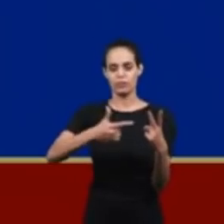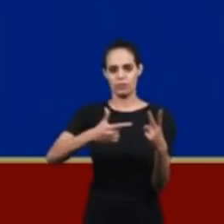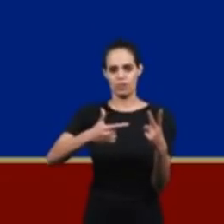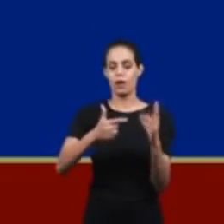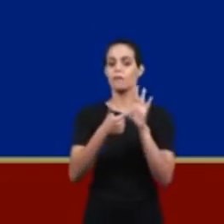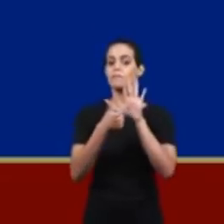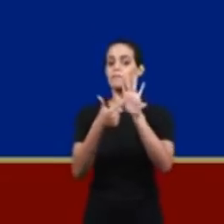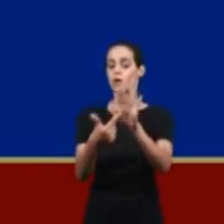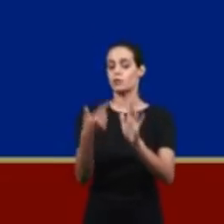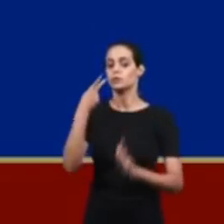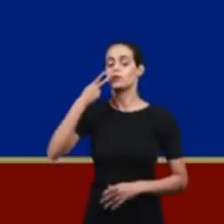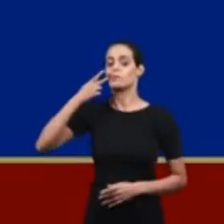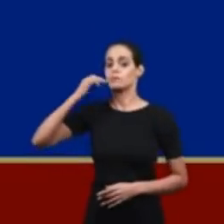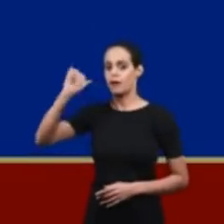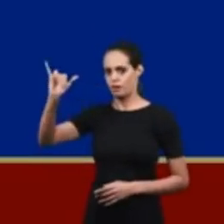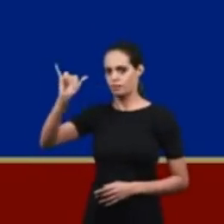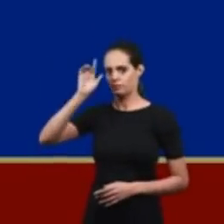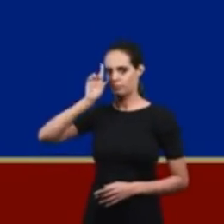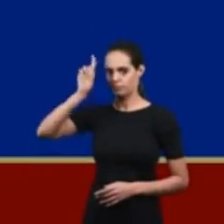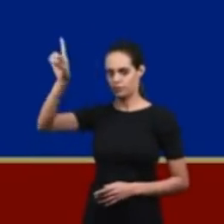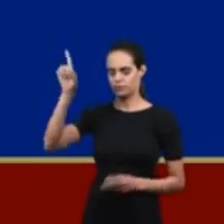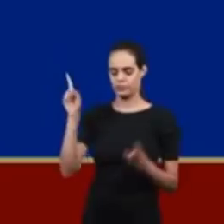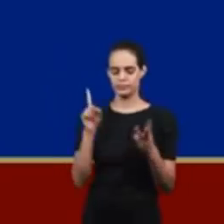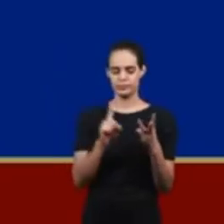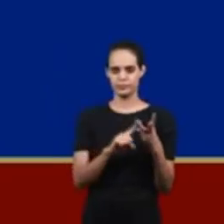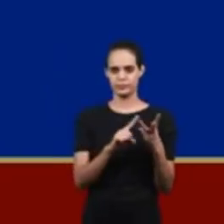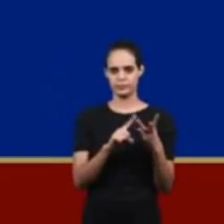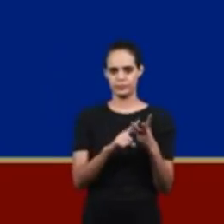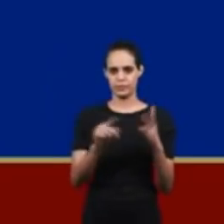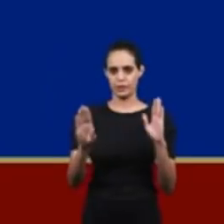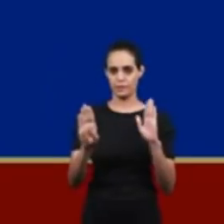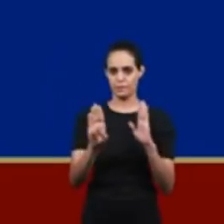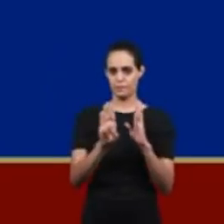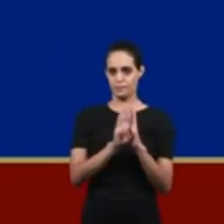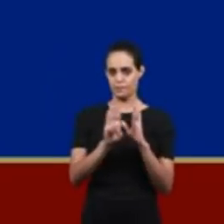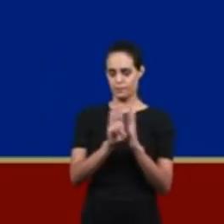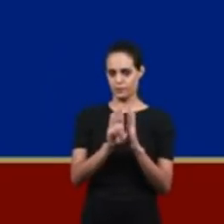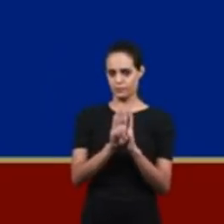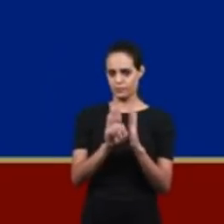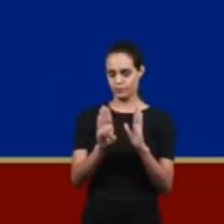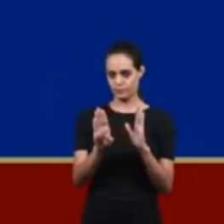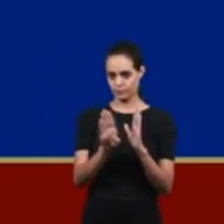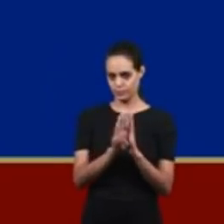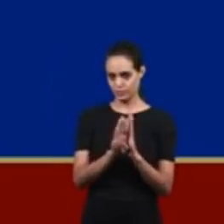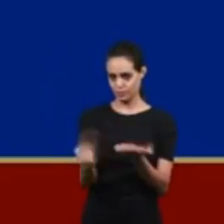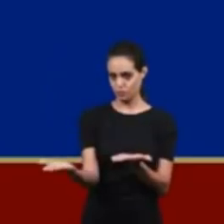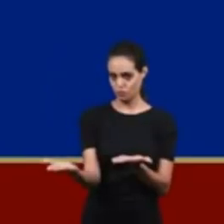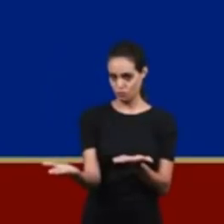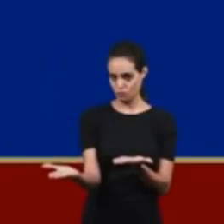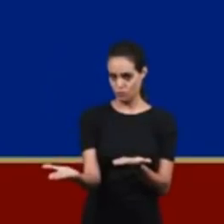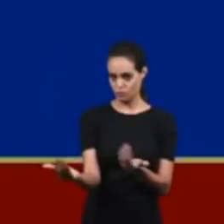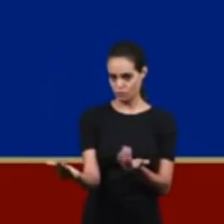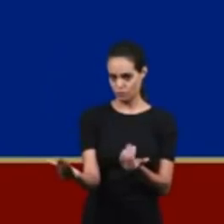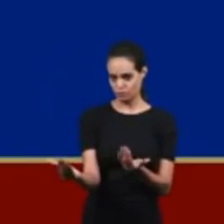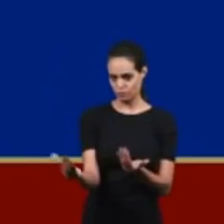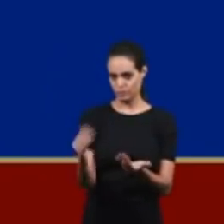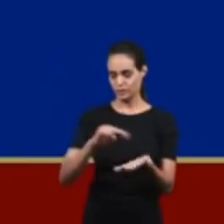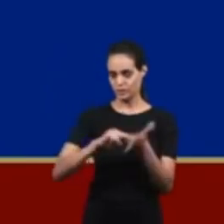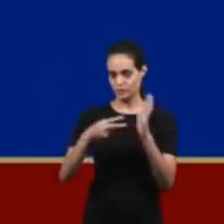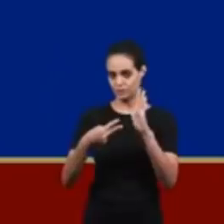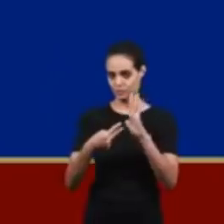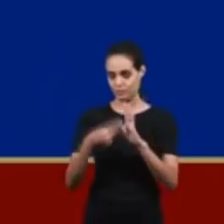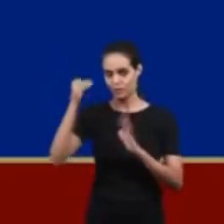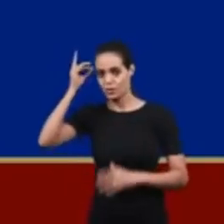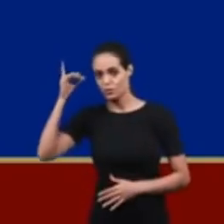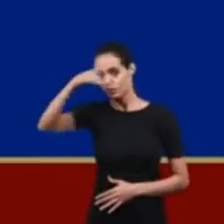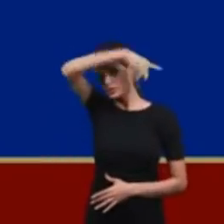represents God, the father. And Benjamin, the youngest, points out to the Holy Spirit because he symbolizes